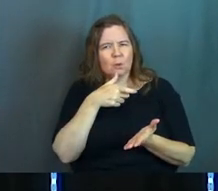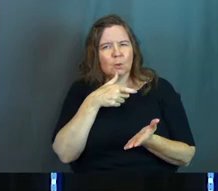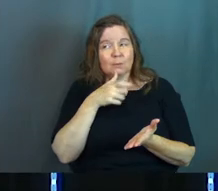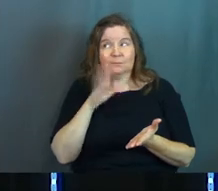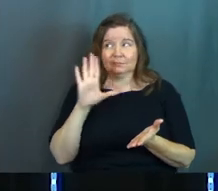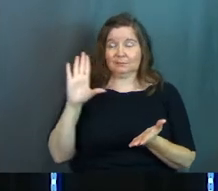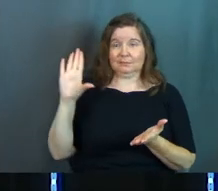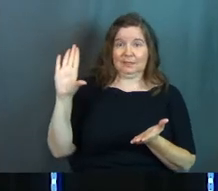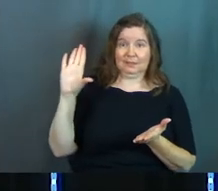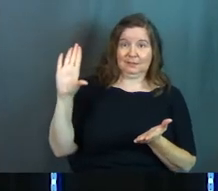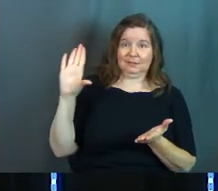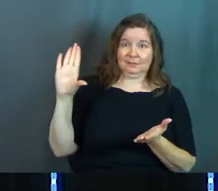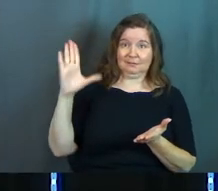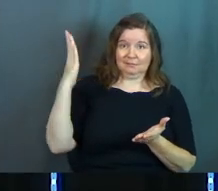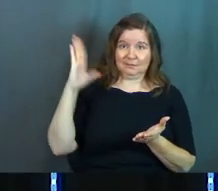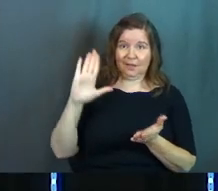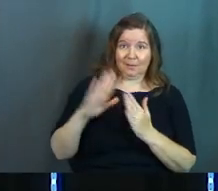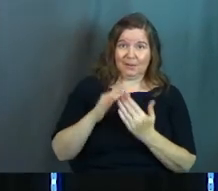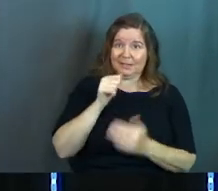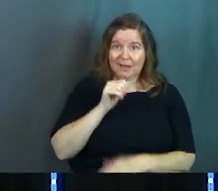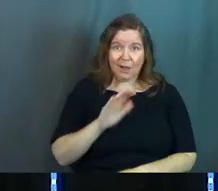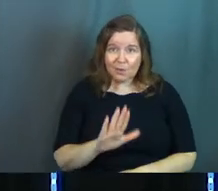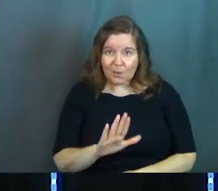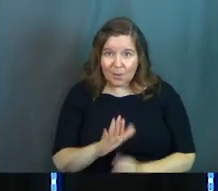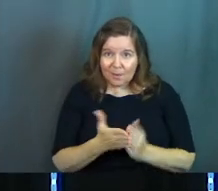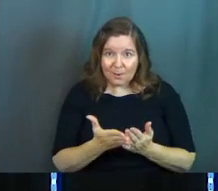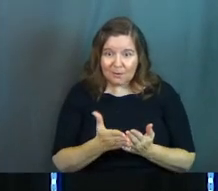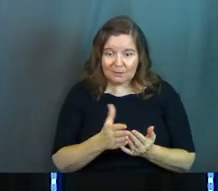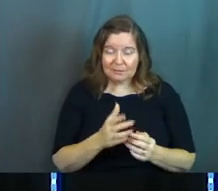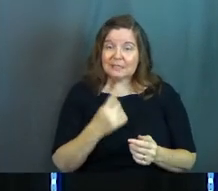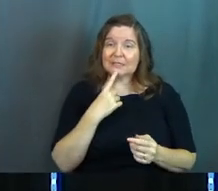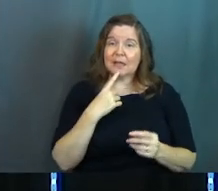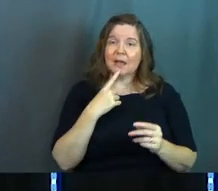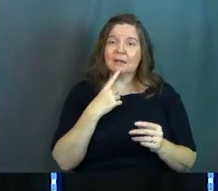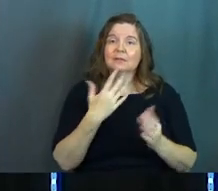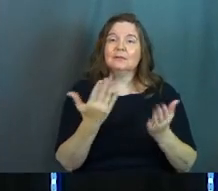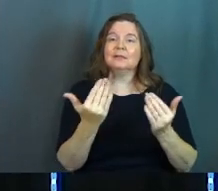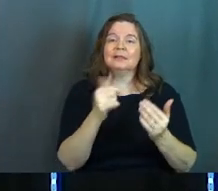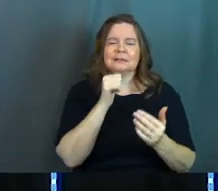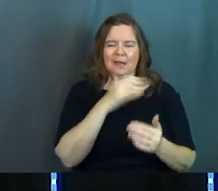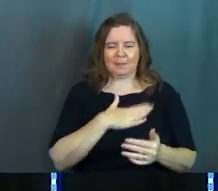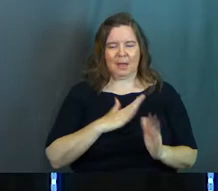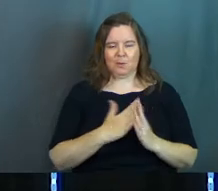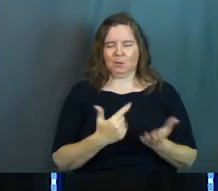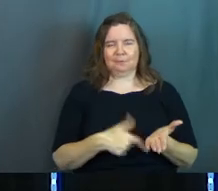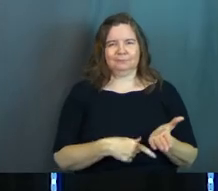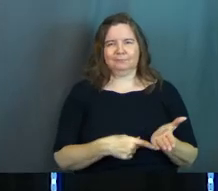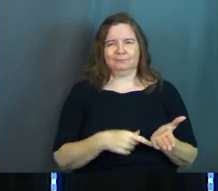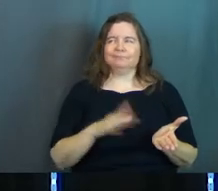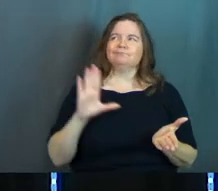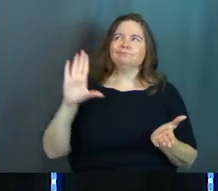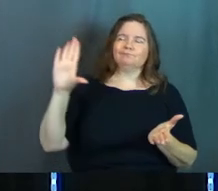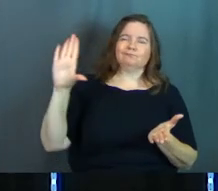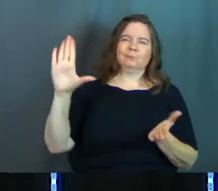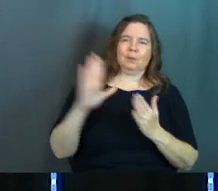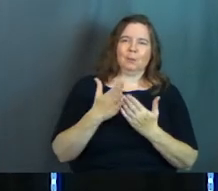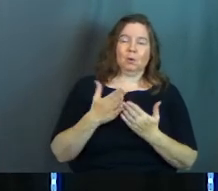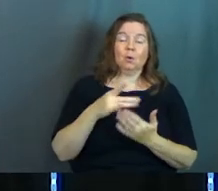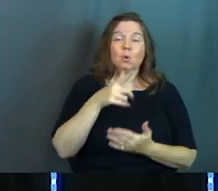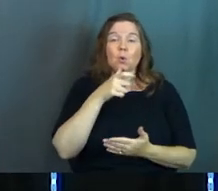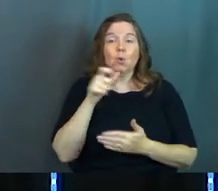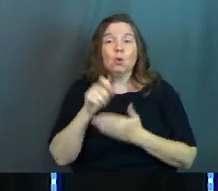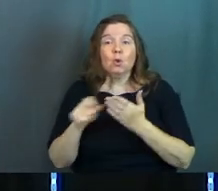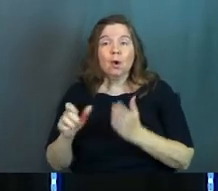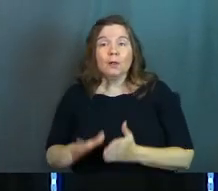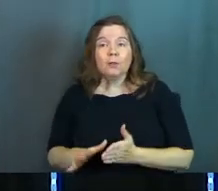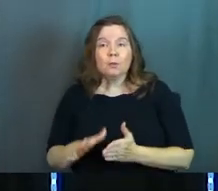It's his book. It's not your book. Say it's not my book. It's not my book. It's his book. And so who's